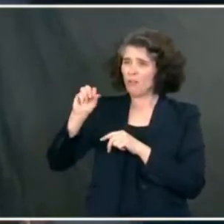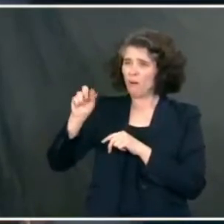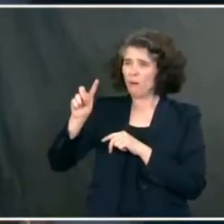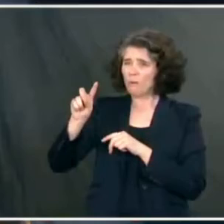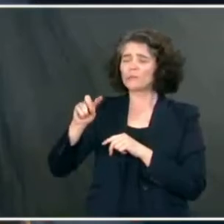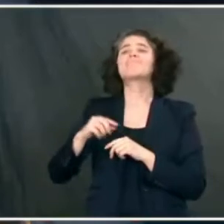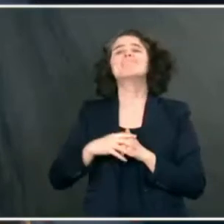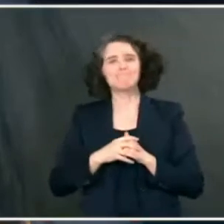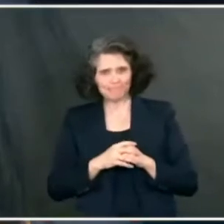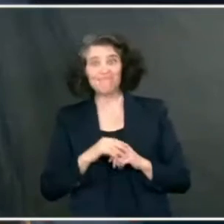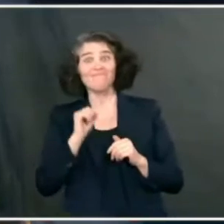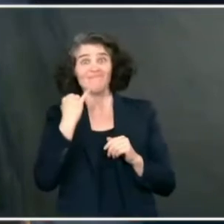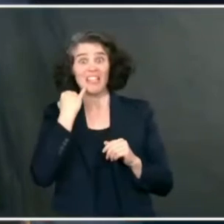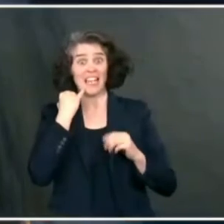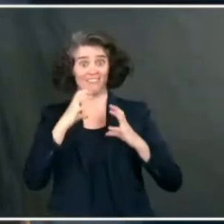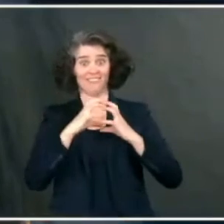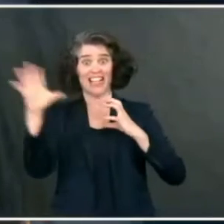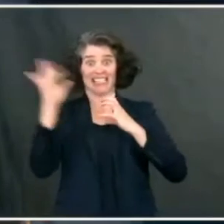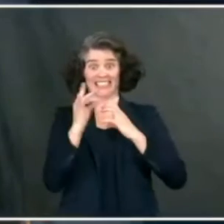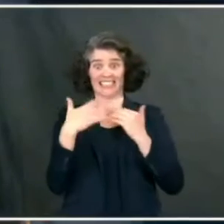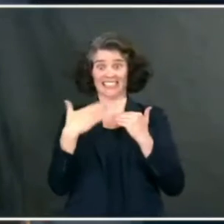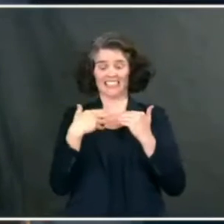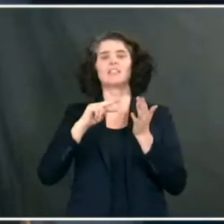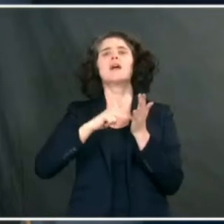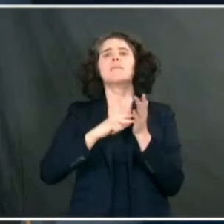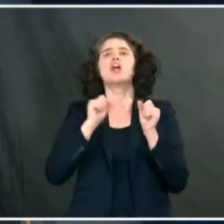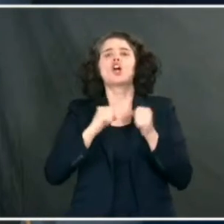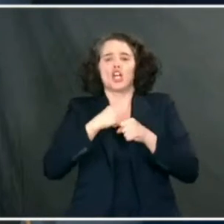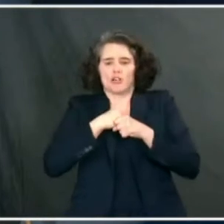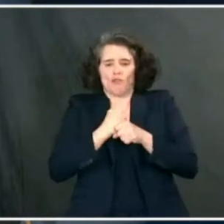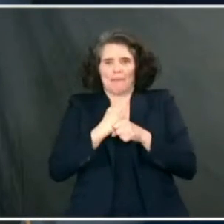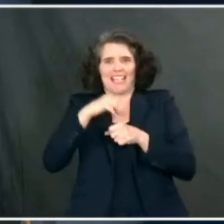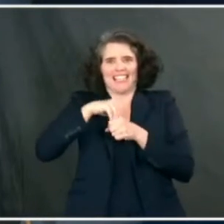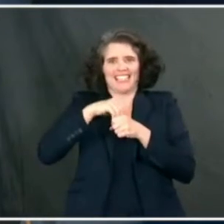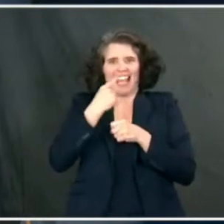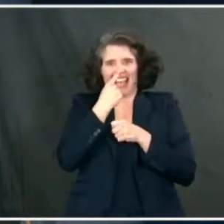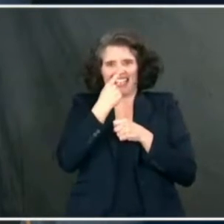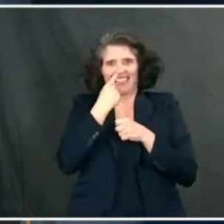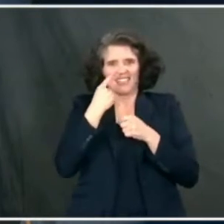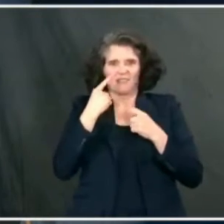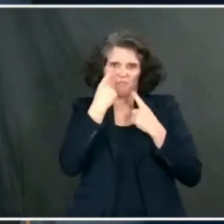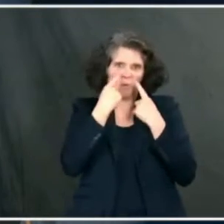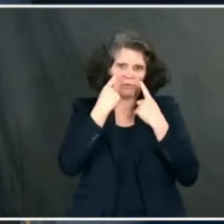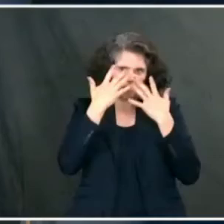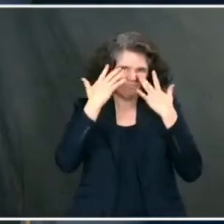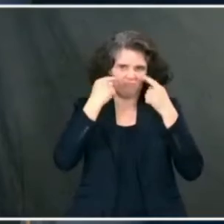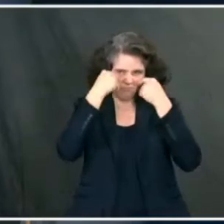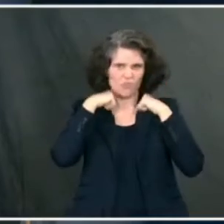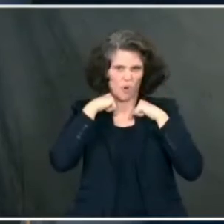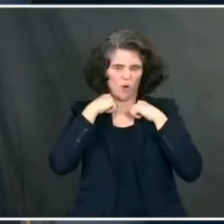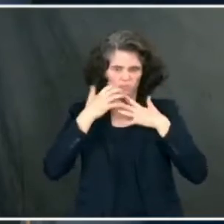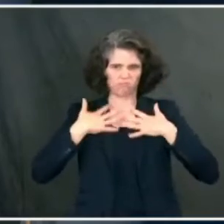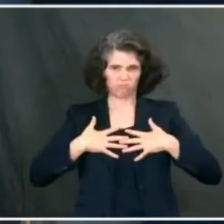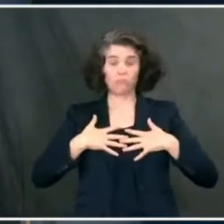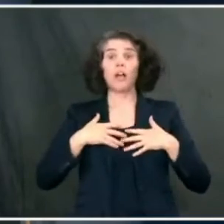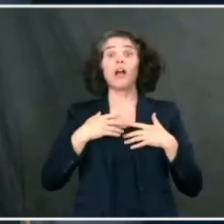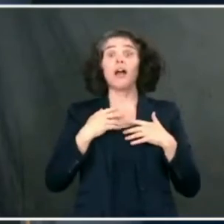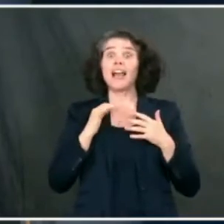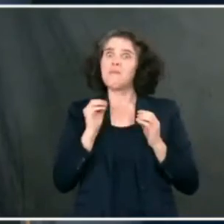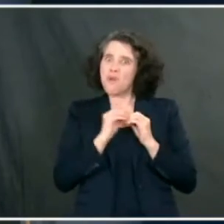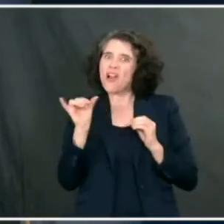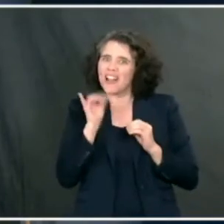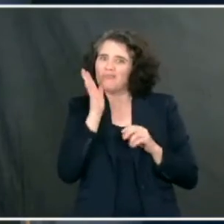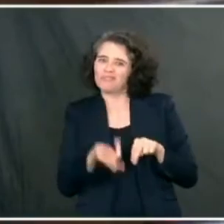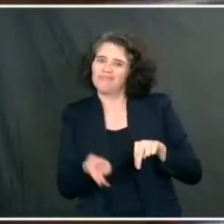mean because if it binds more easily, it could replicate in the nasopharynx more easily, and it is likely that you would have a higher viral